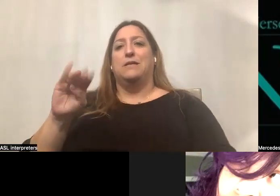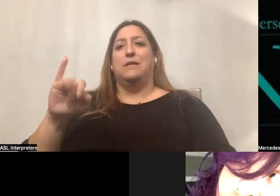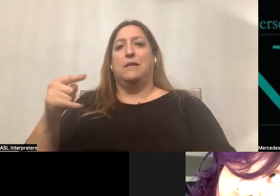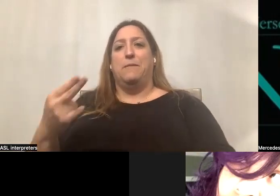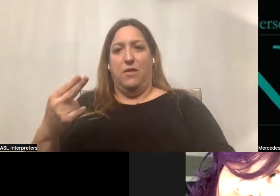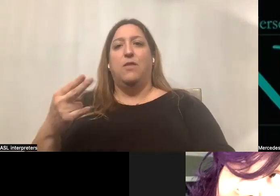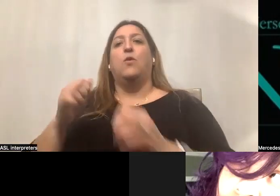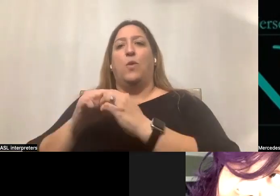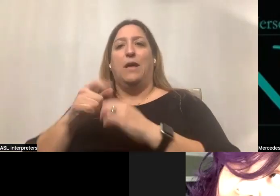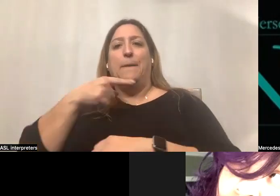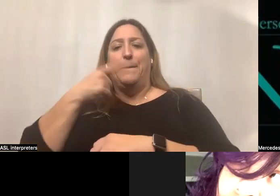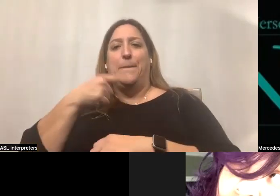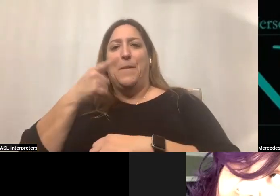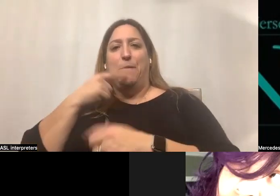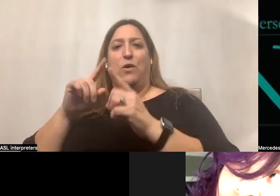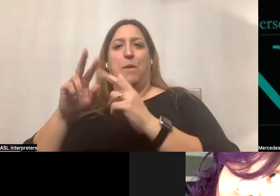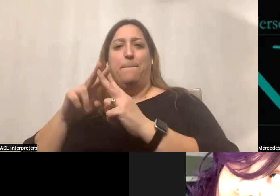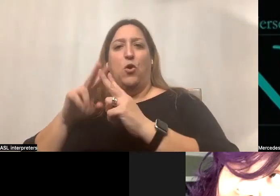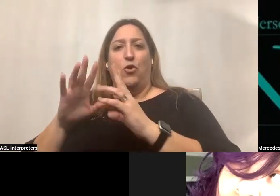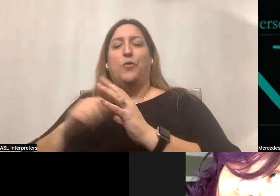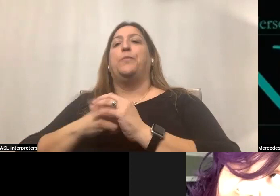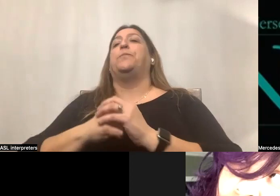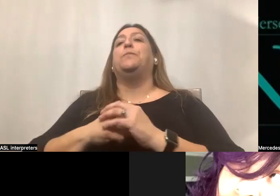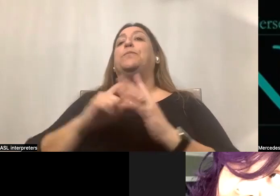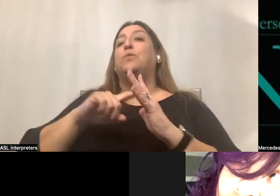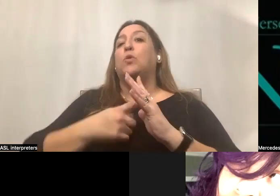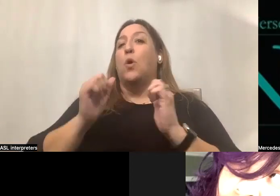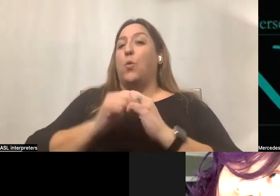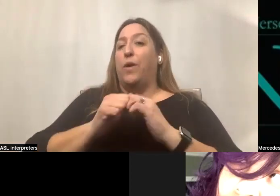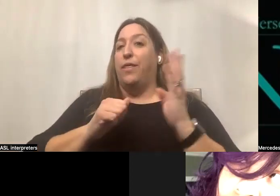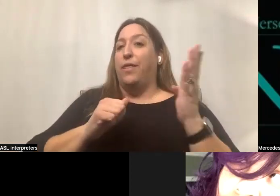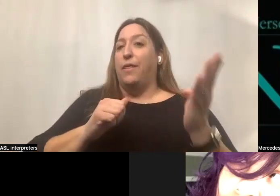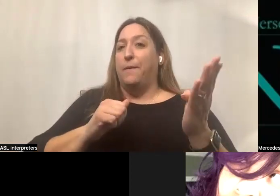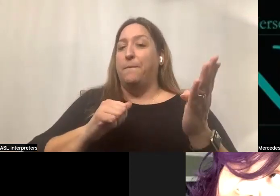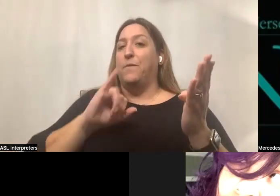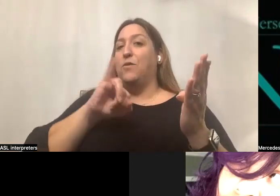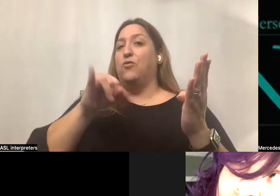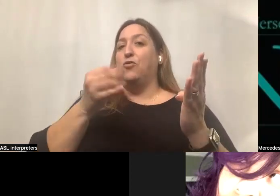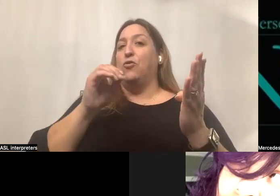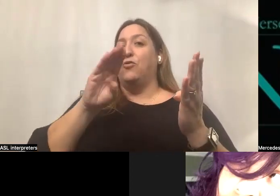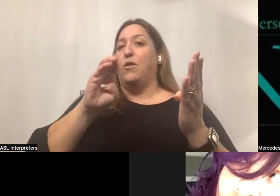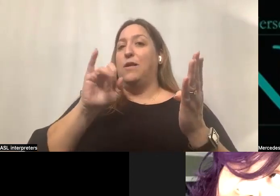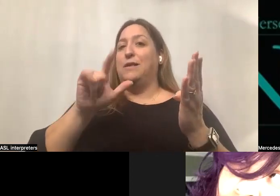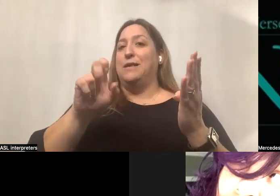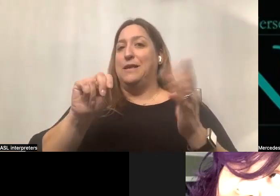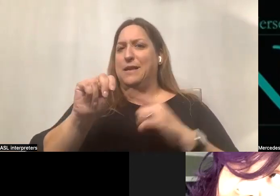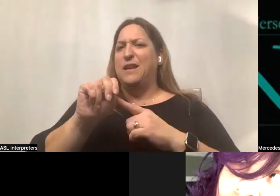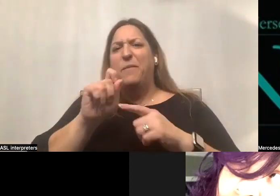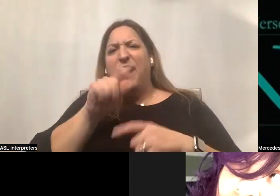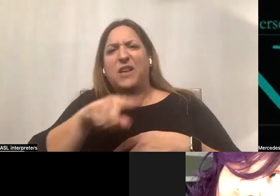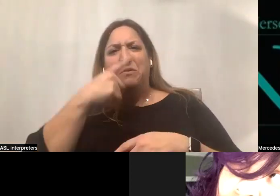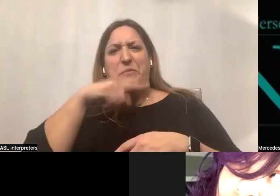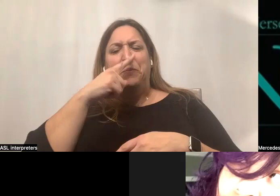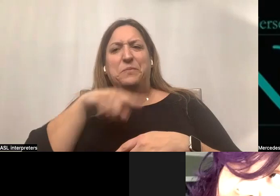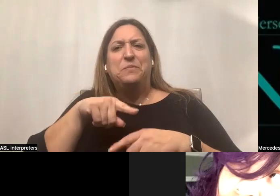with public partnerships. So we're going to start with Jocelyn. And I'm going to ask you, Jocelyn, if you could